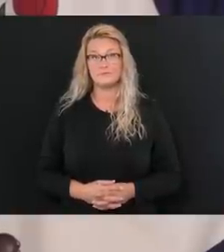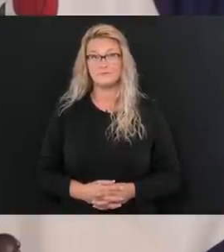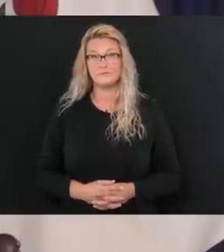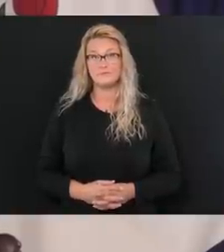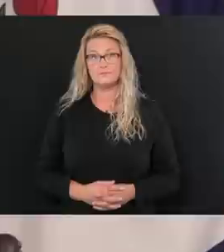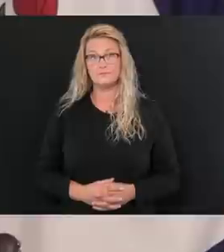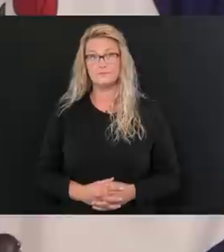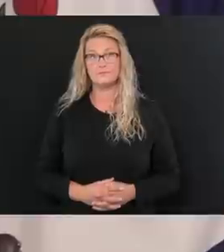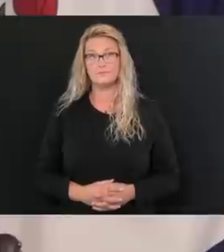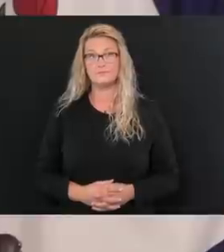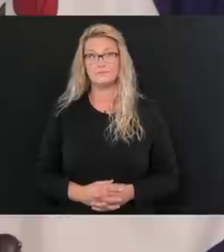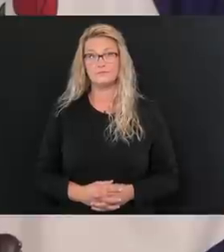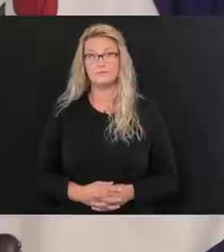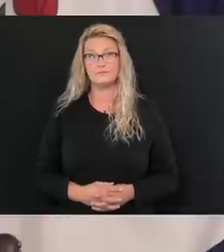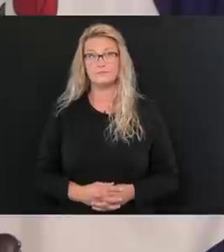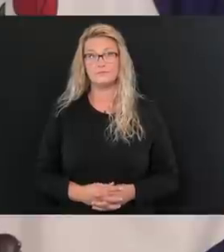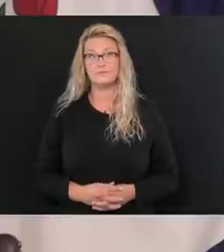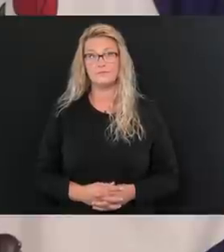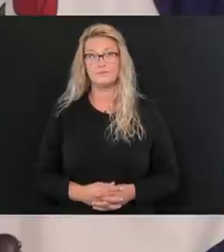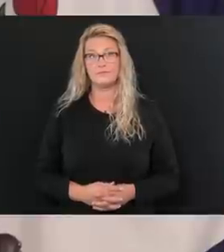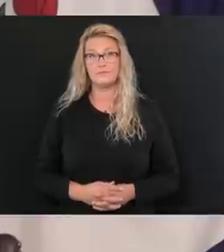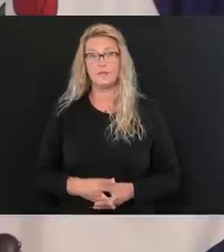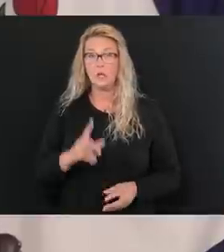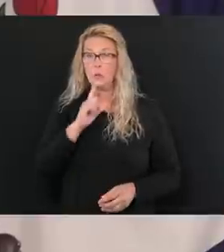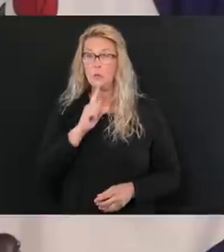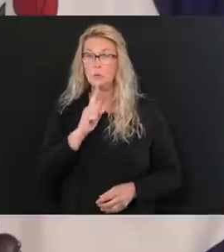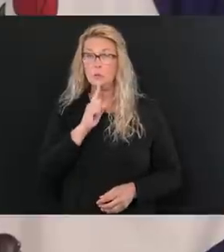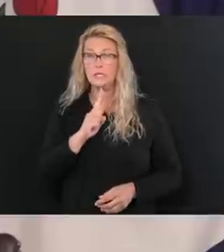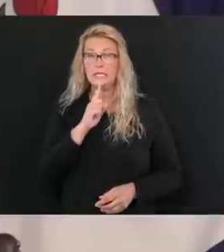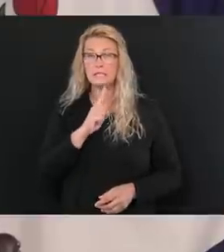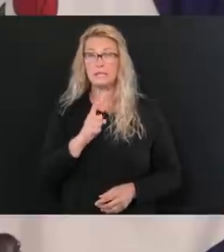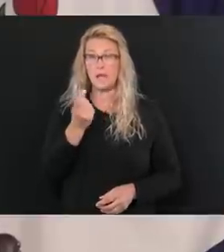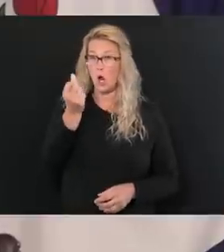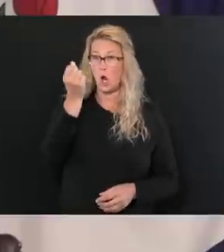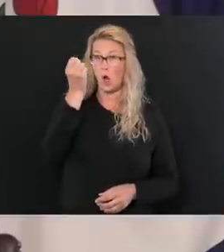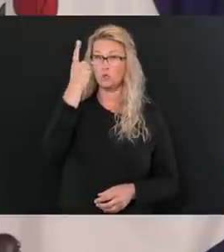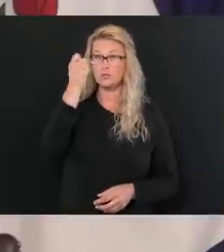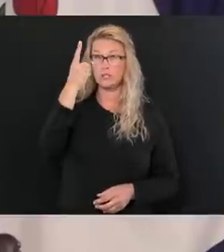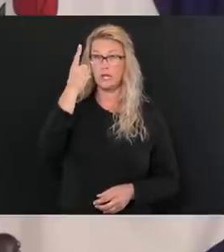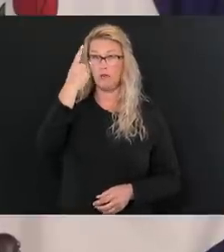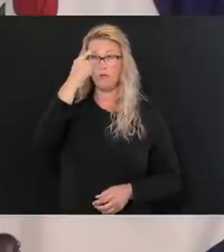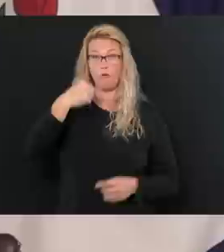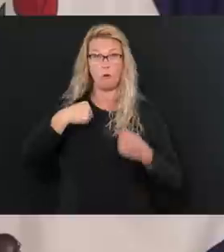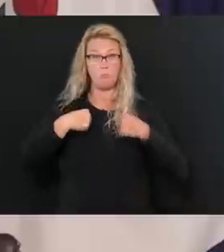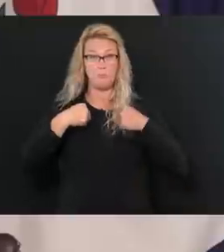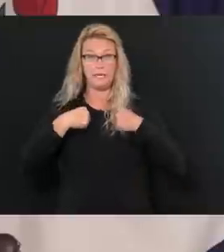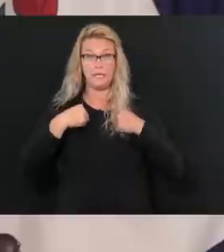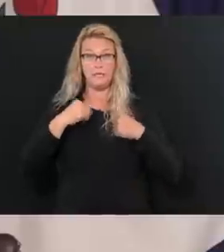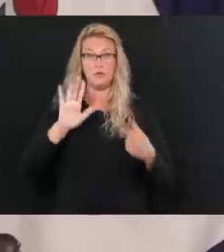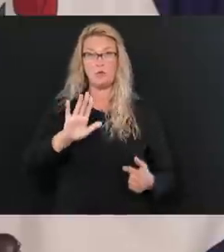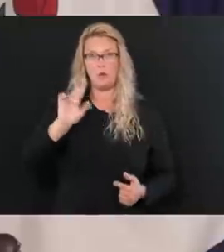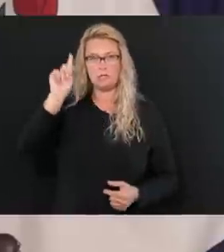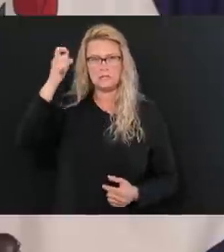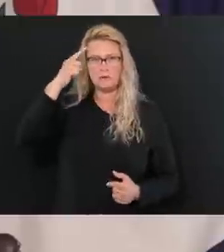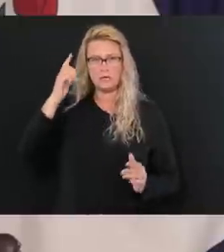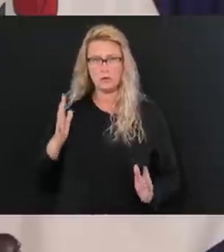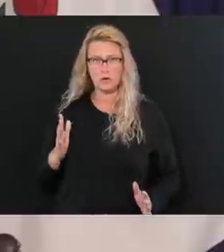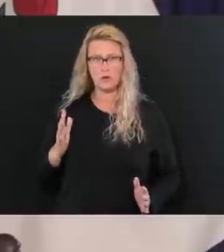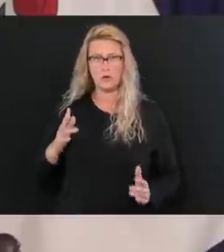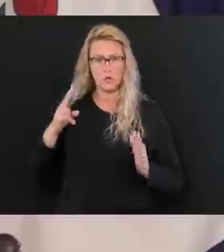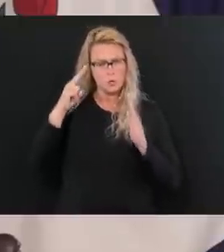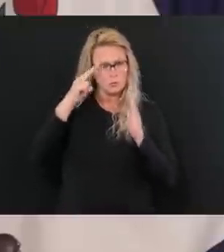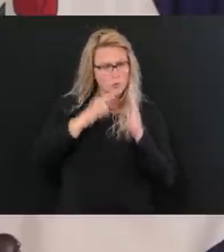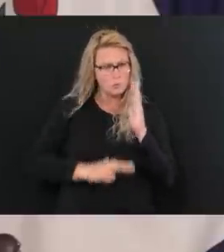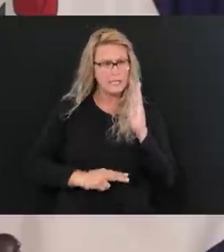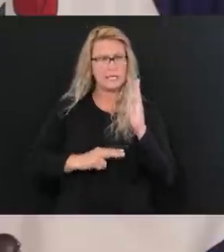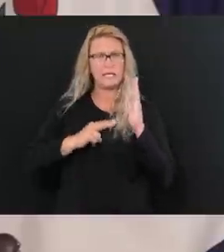difficult it is for me to read these names. But I know that's just a fraction